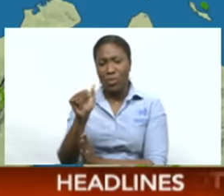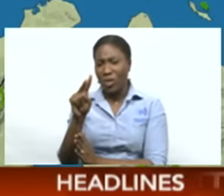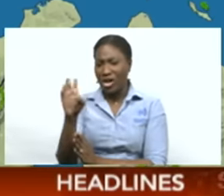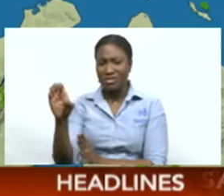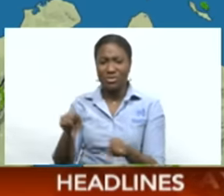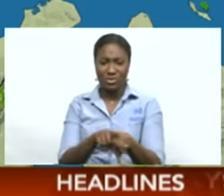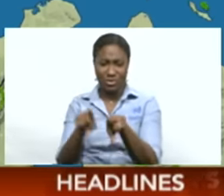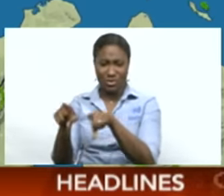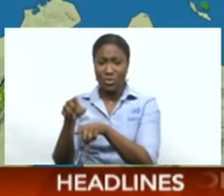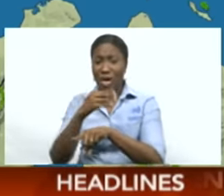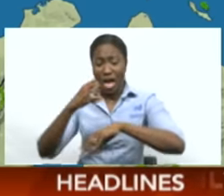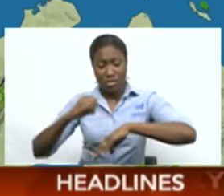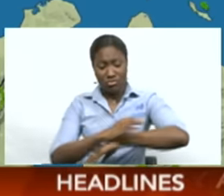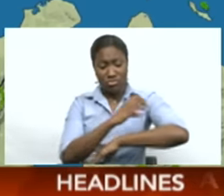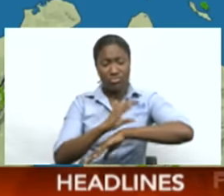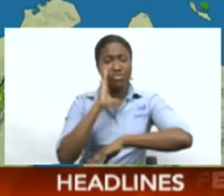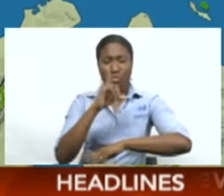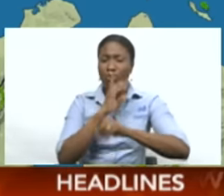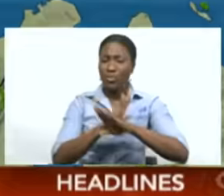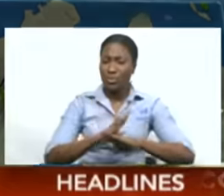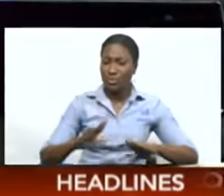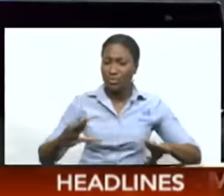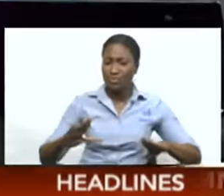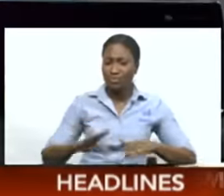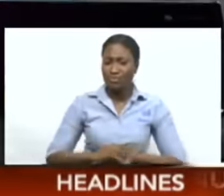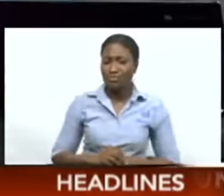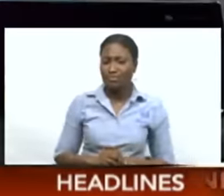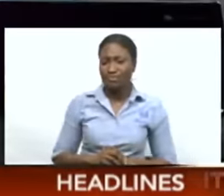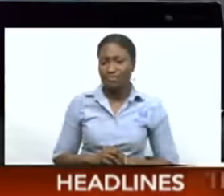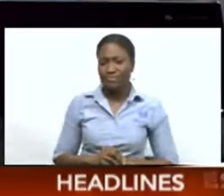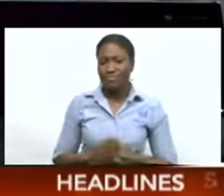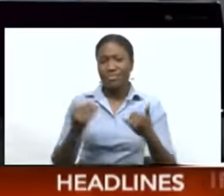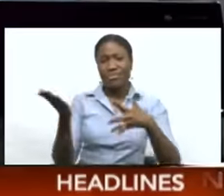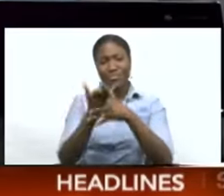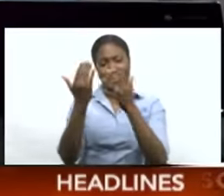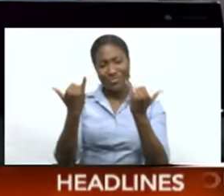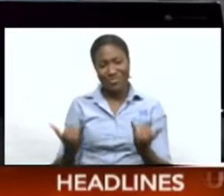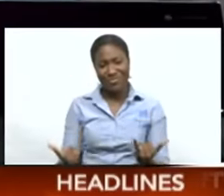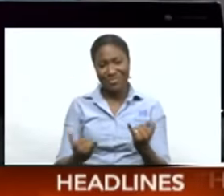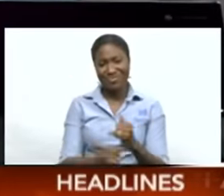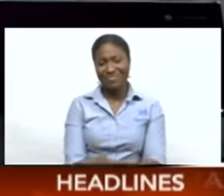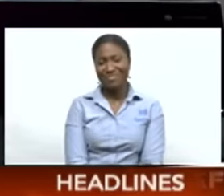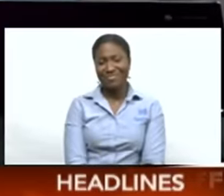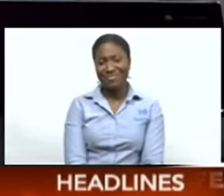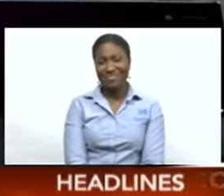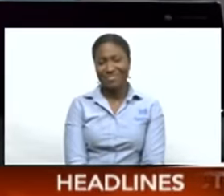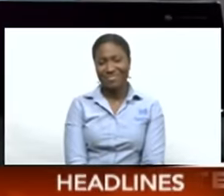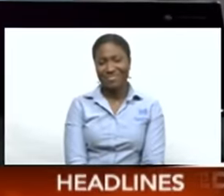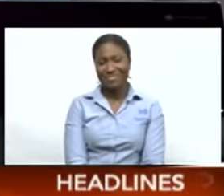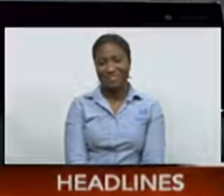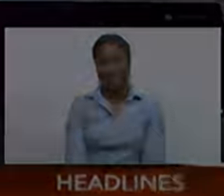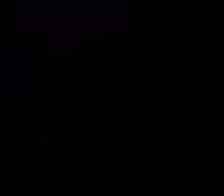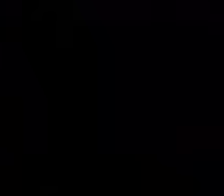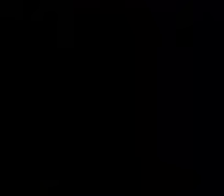waters and below 0.5 meters in sheltered areas. Let's take a break. Stay with us right here on CNC3.